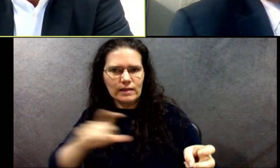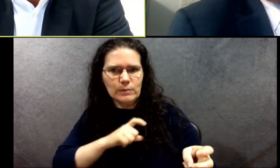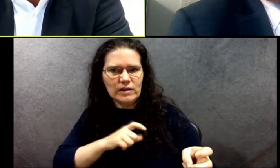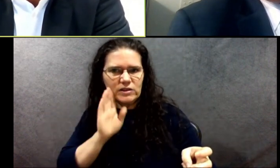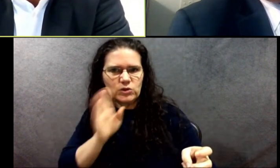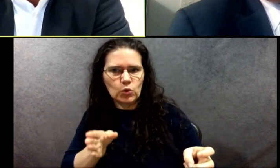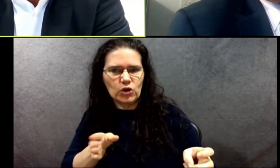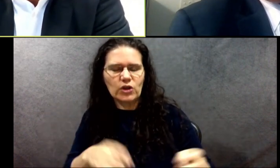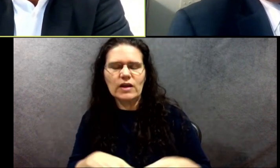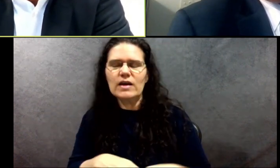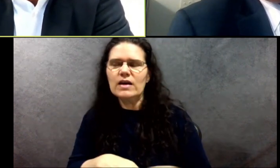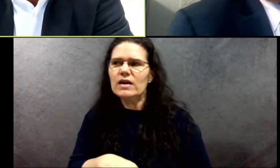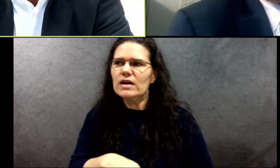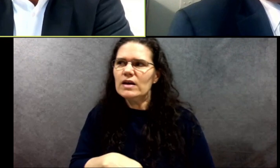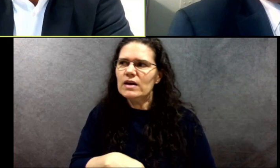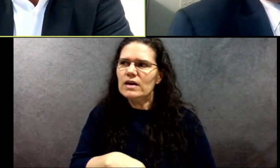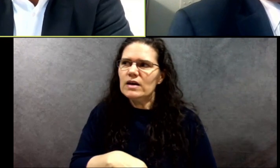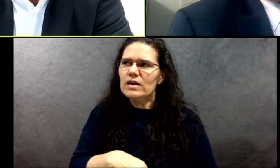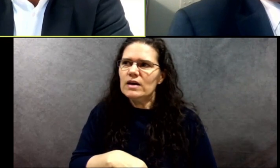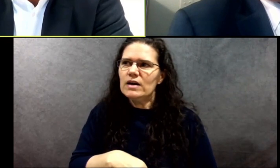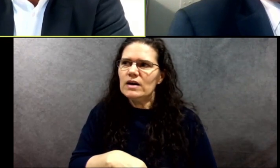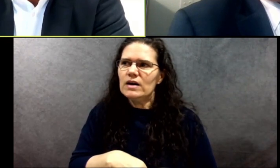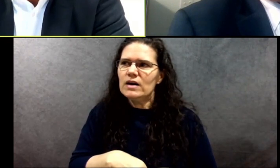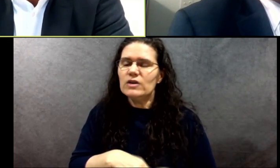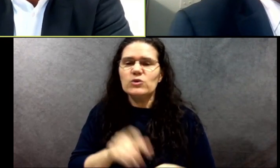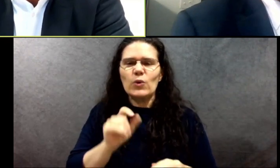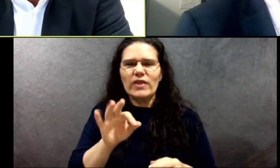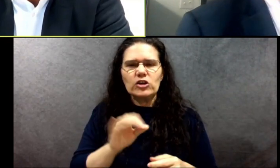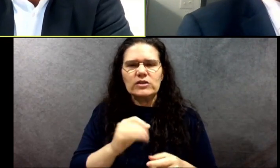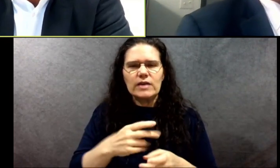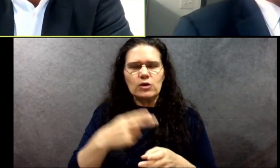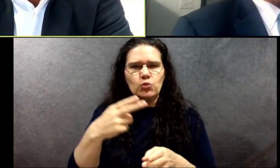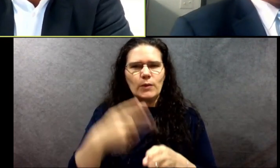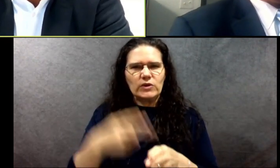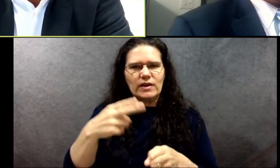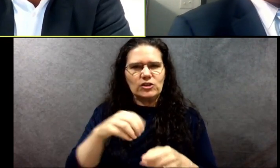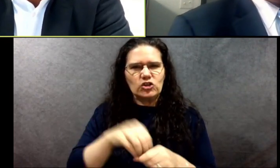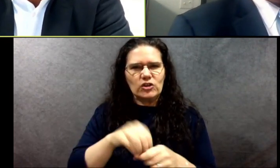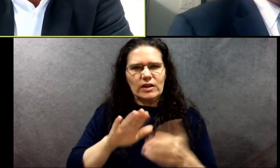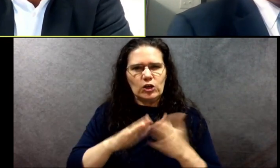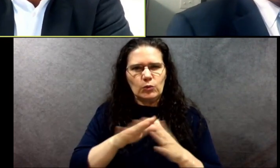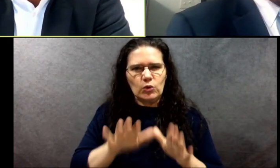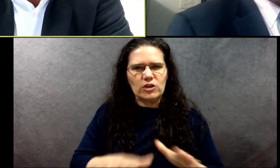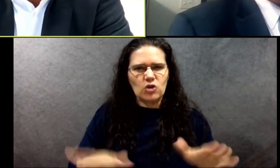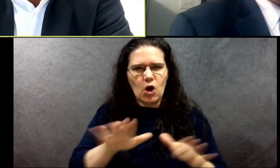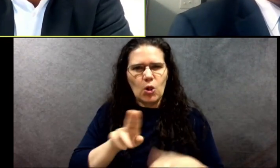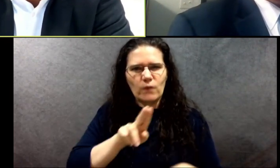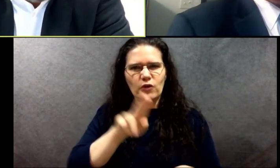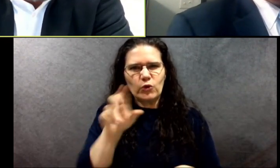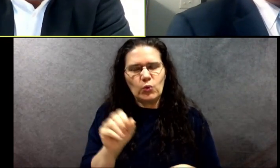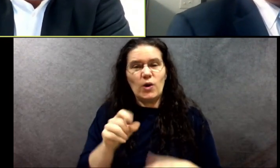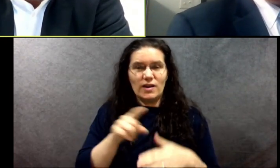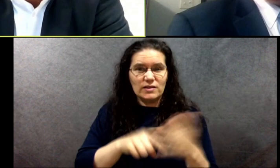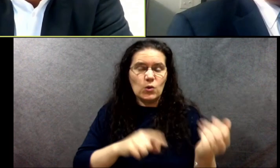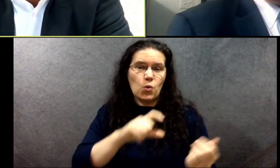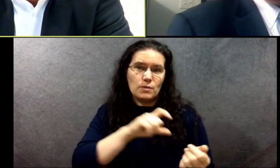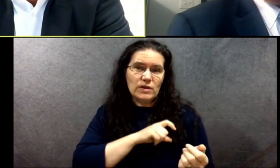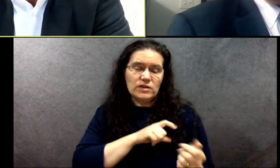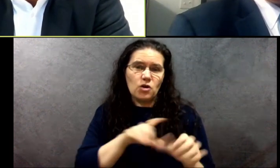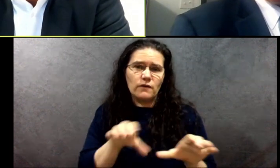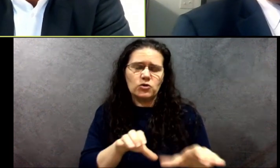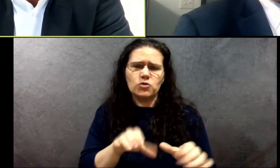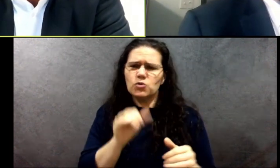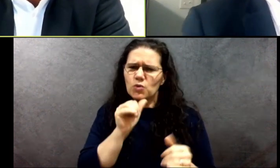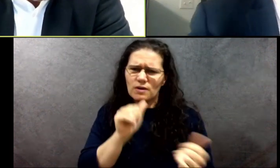there's a reputation in communities across this country of what police officers do. And it's not all police officers.